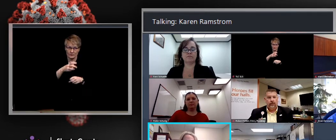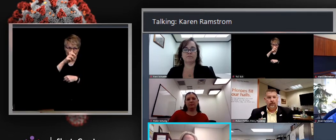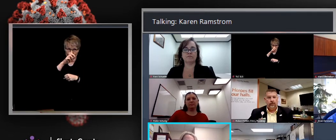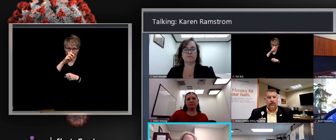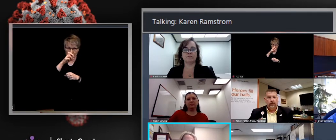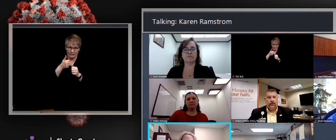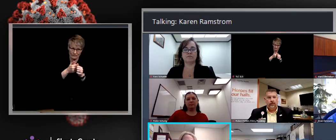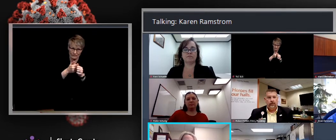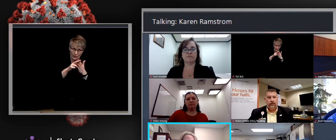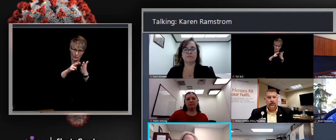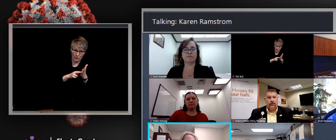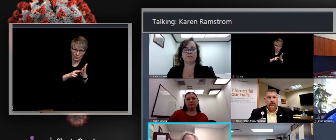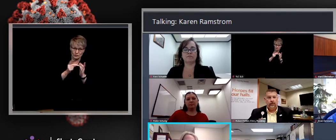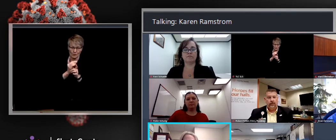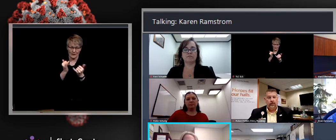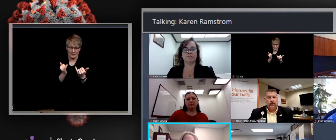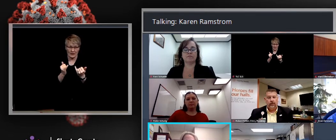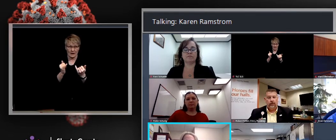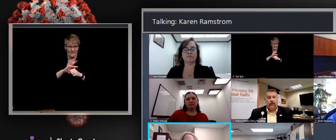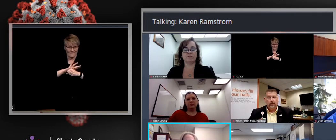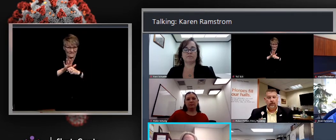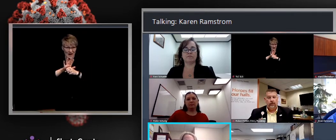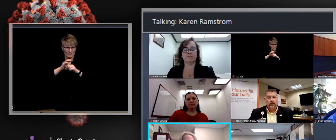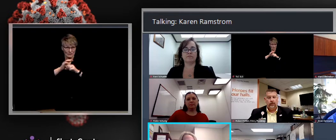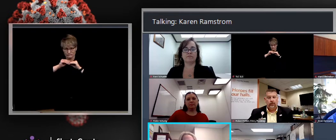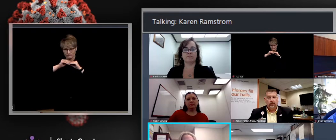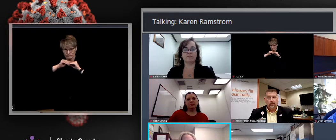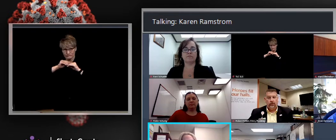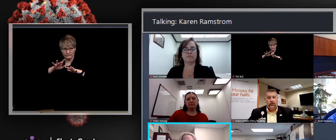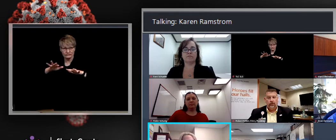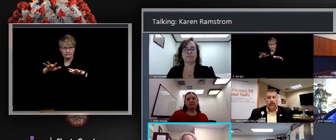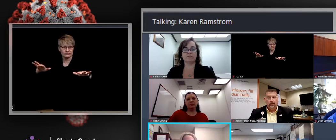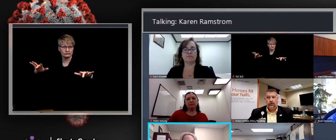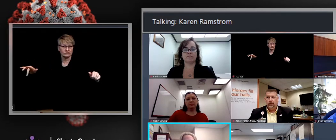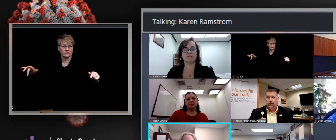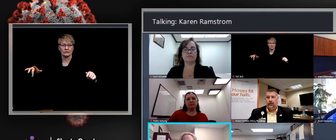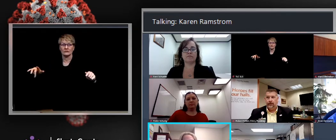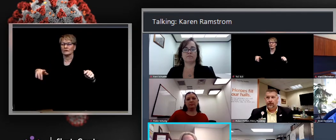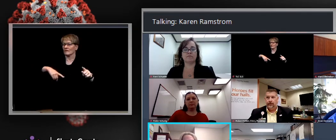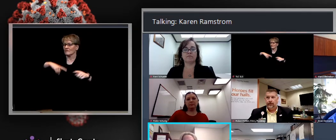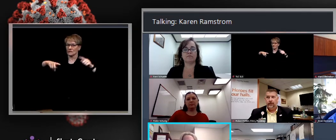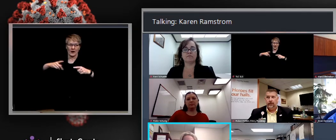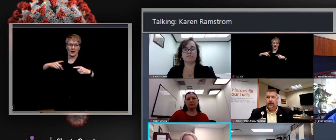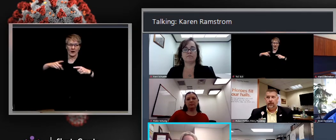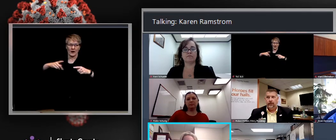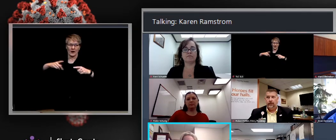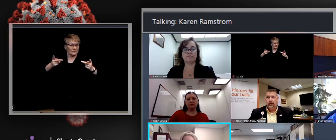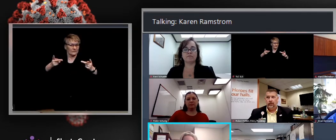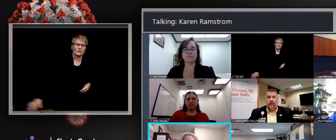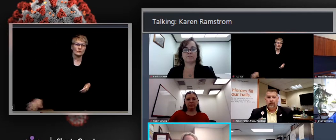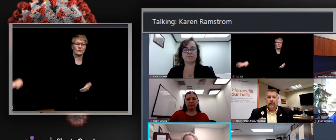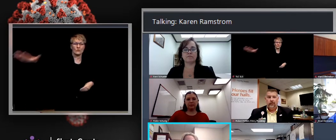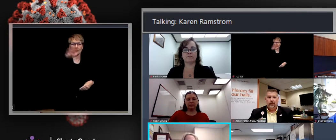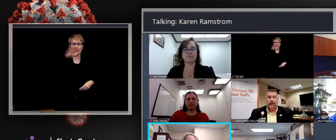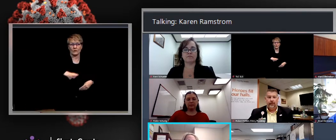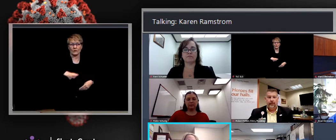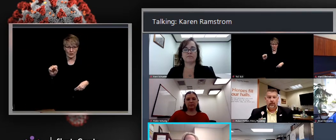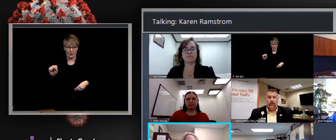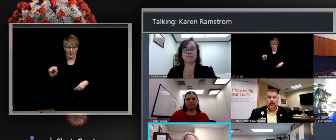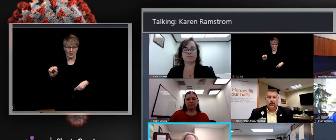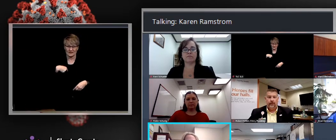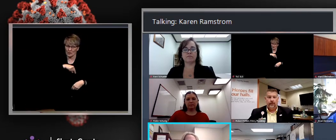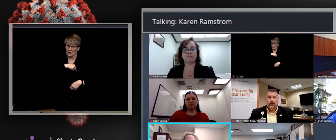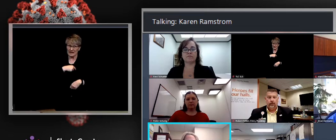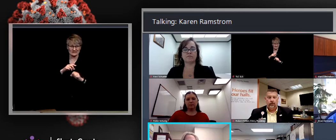transmitting in other parts of the state and the nation. And we're still vulnerable to that because we don't have enough immunity in our community from past